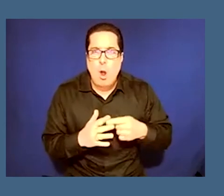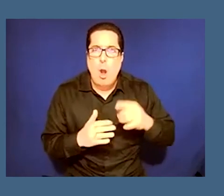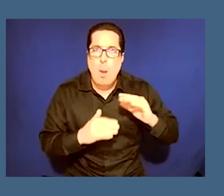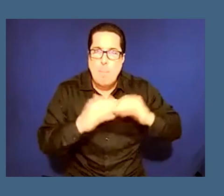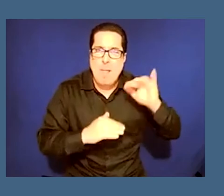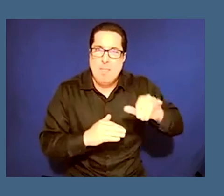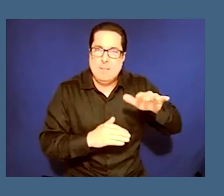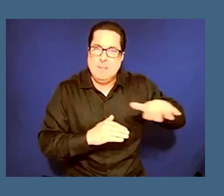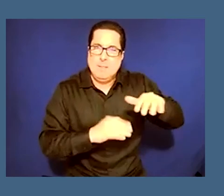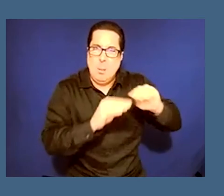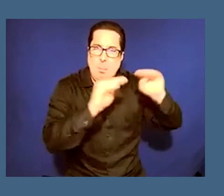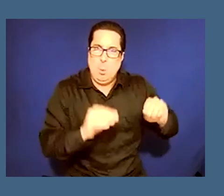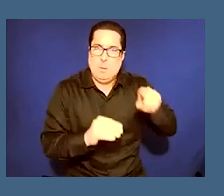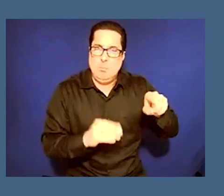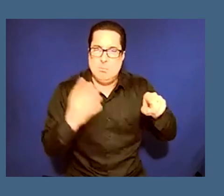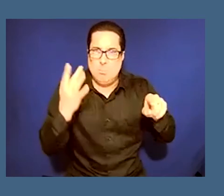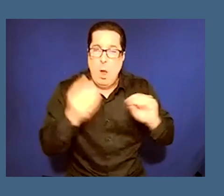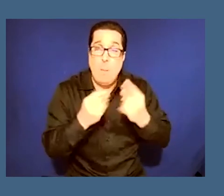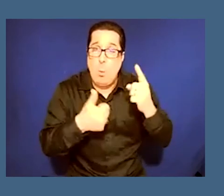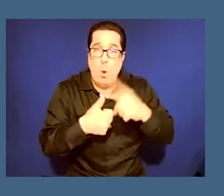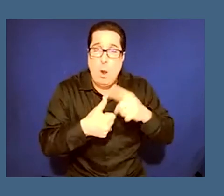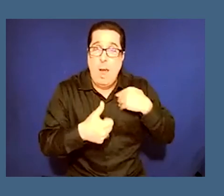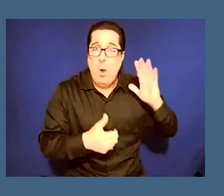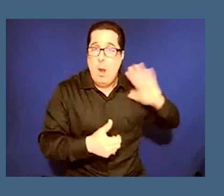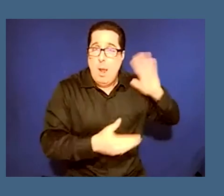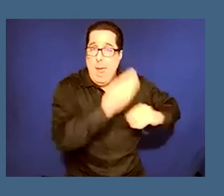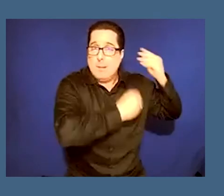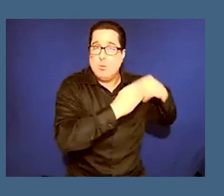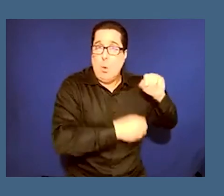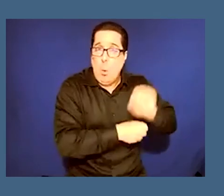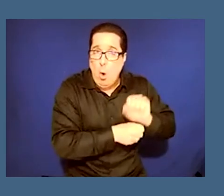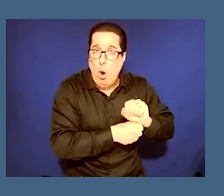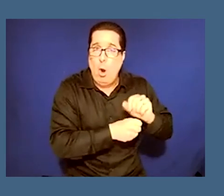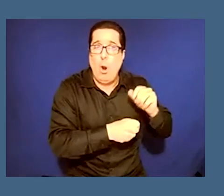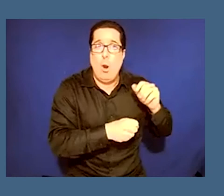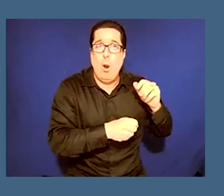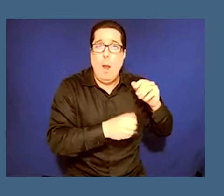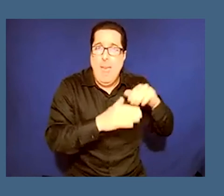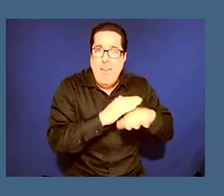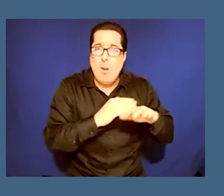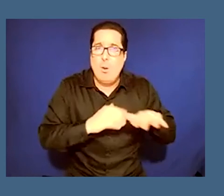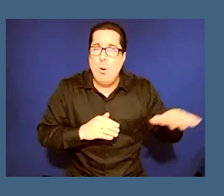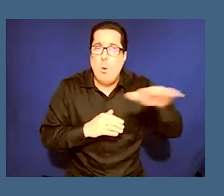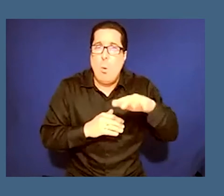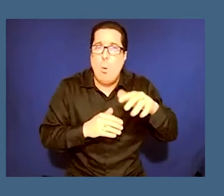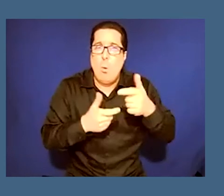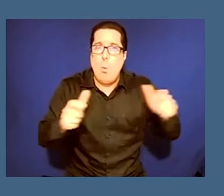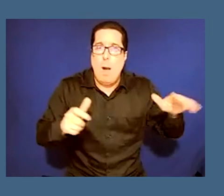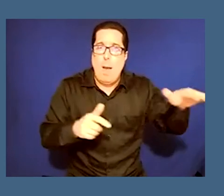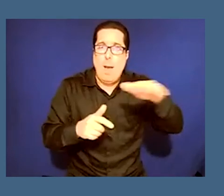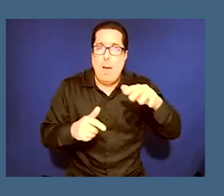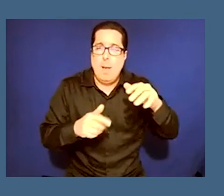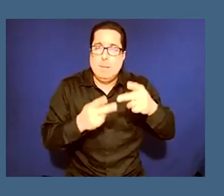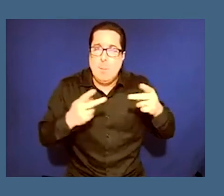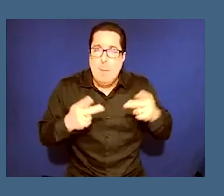because number one when our ancestors work entered white spaces white museums they